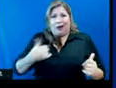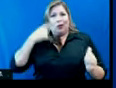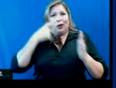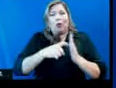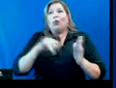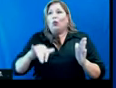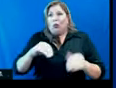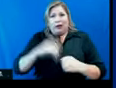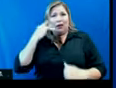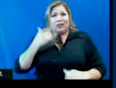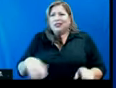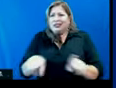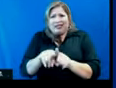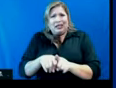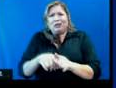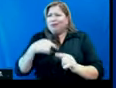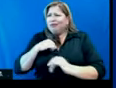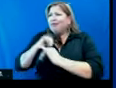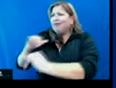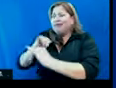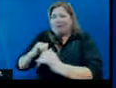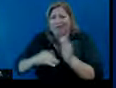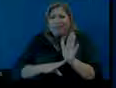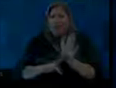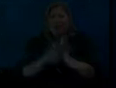faster and faster, and we must address it immediately. Thank you.